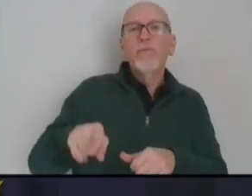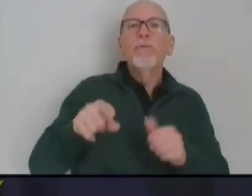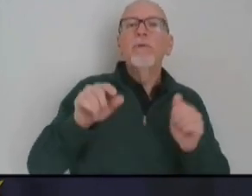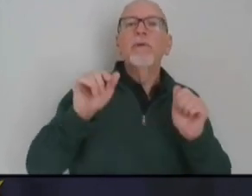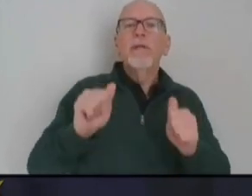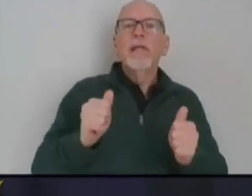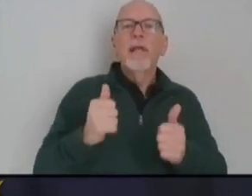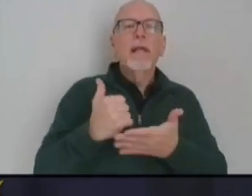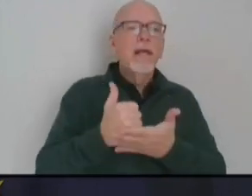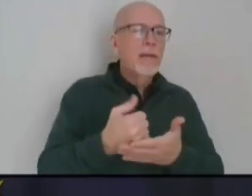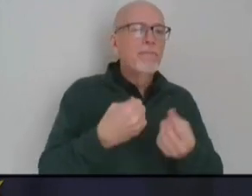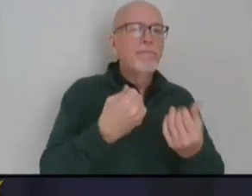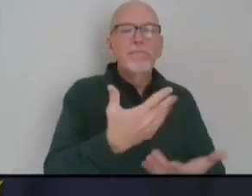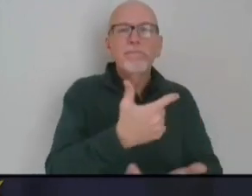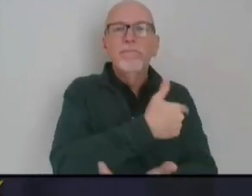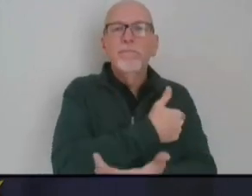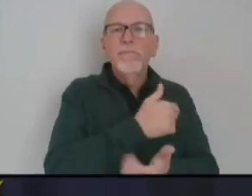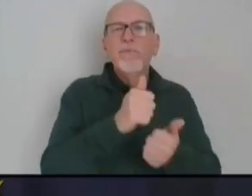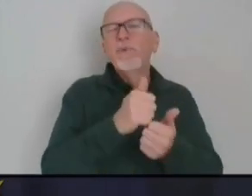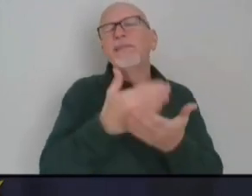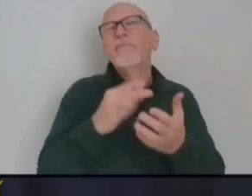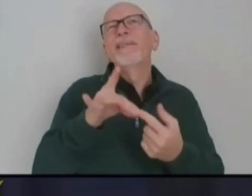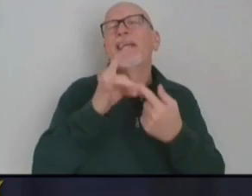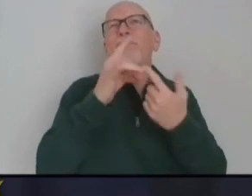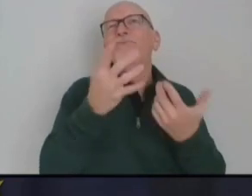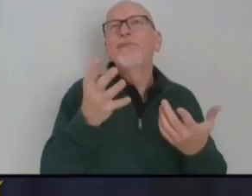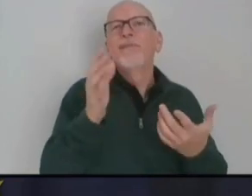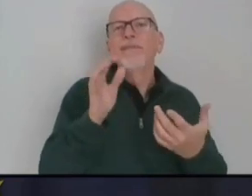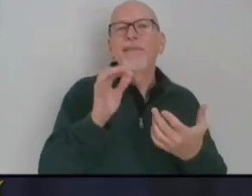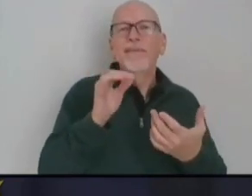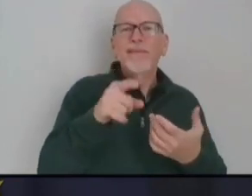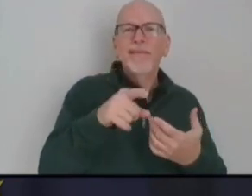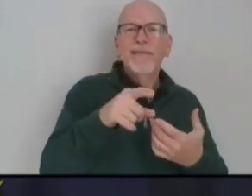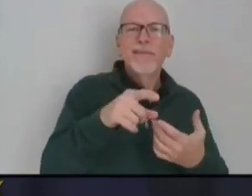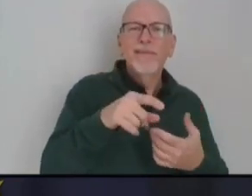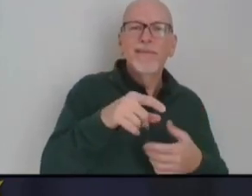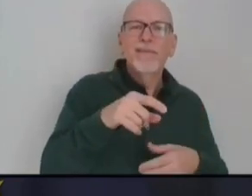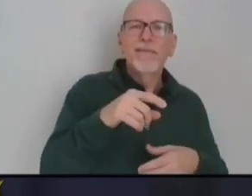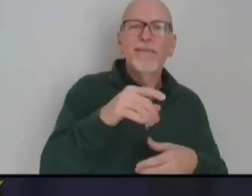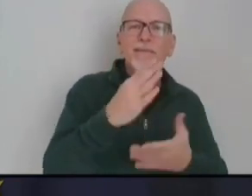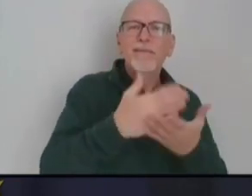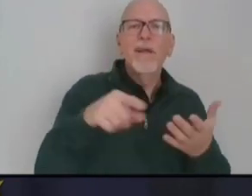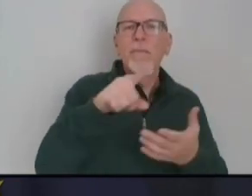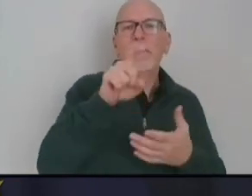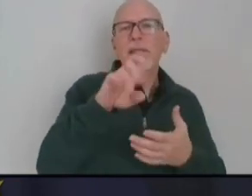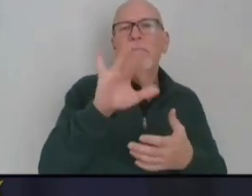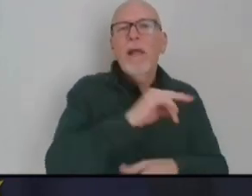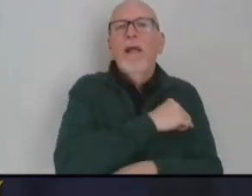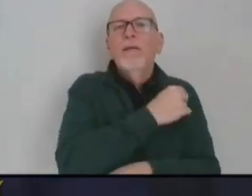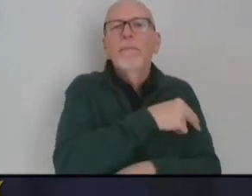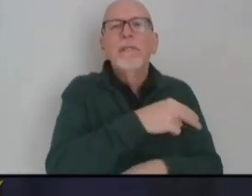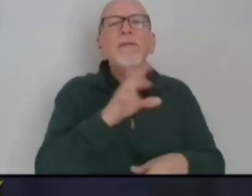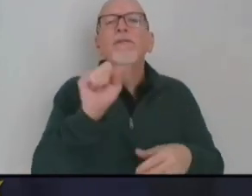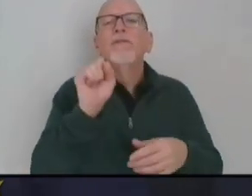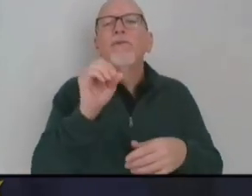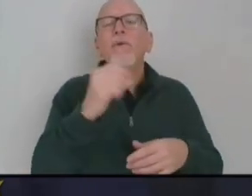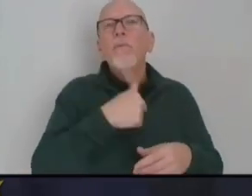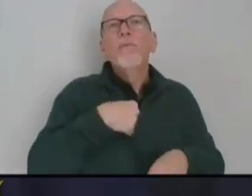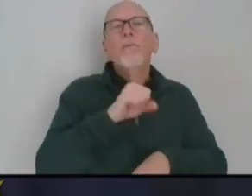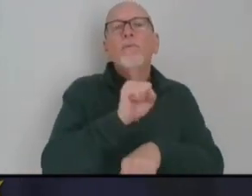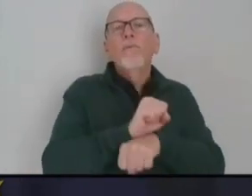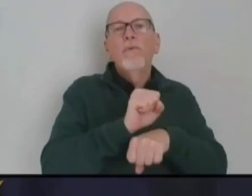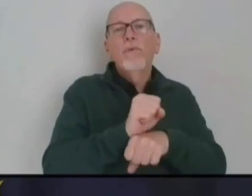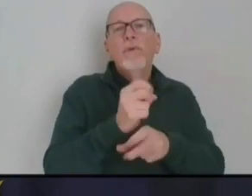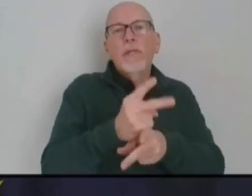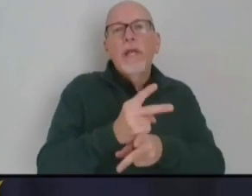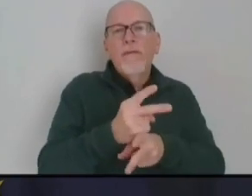vaccine, except for a couple exceptions. For example, gloves is something that's needed needed by those hospitals. So we're working really carefully